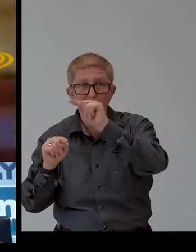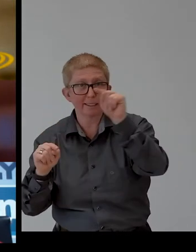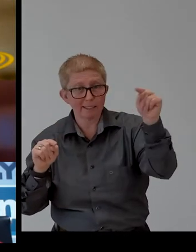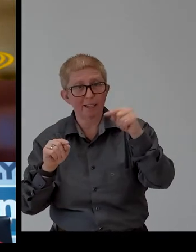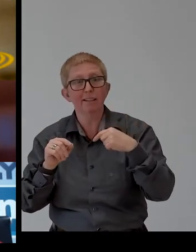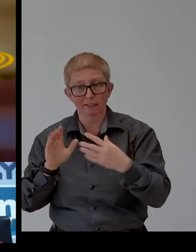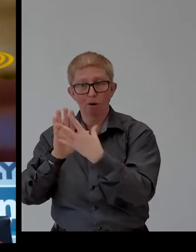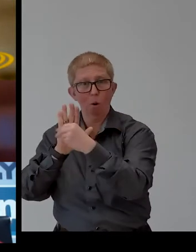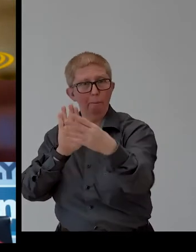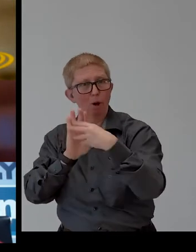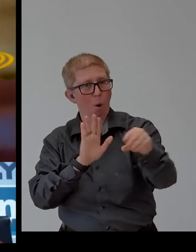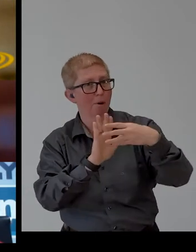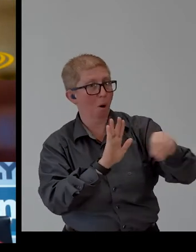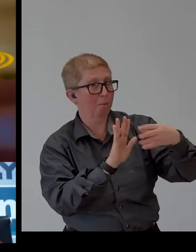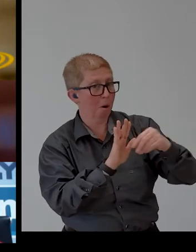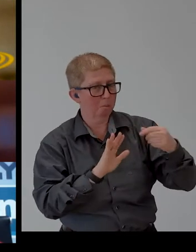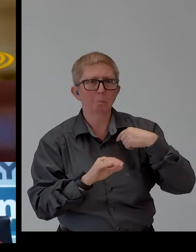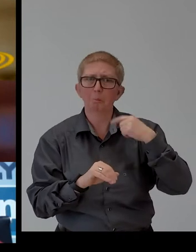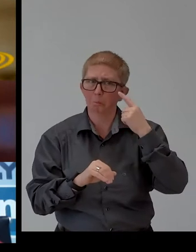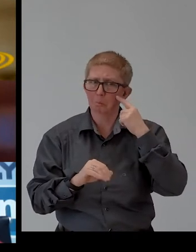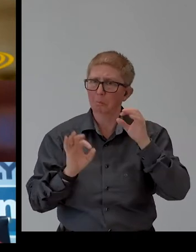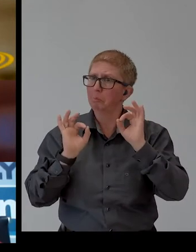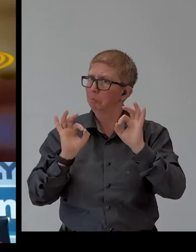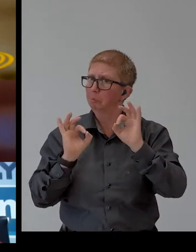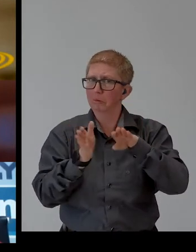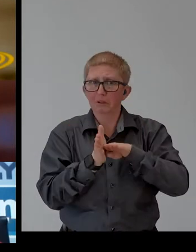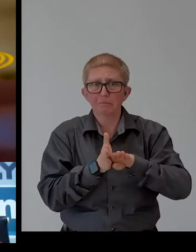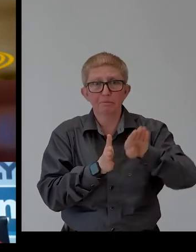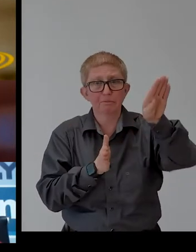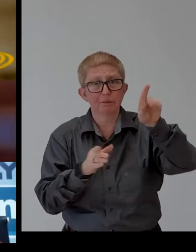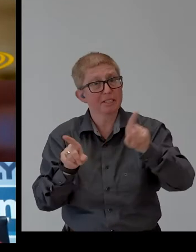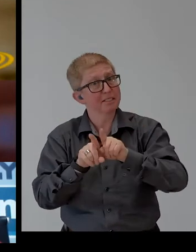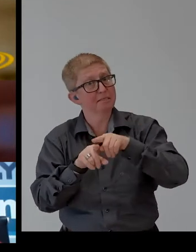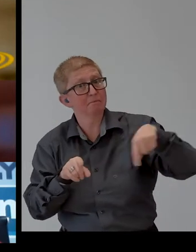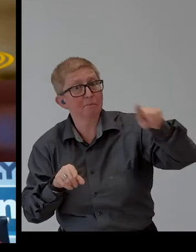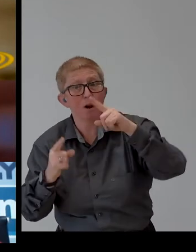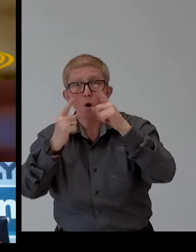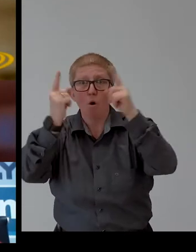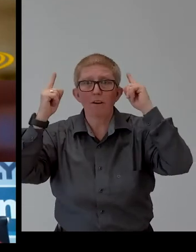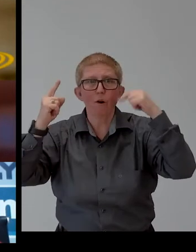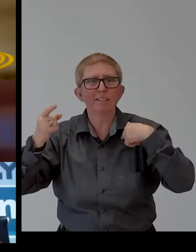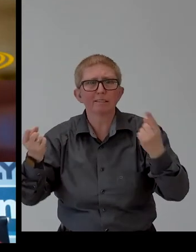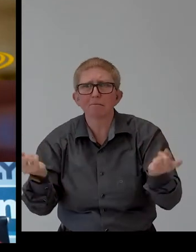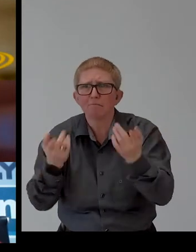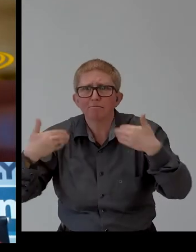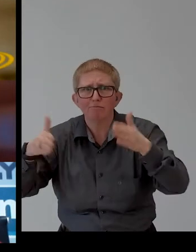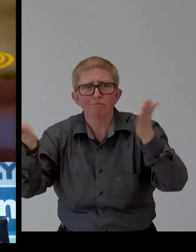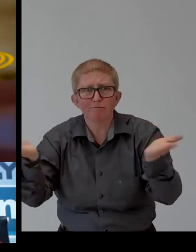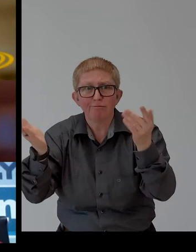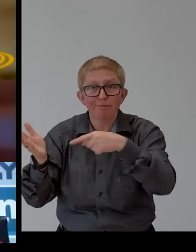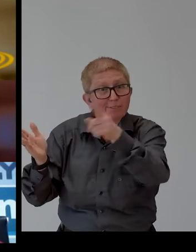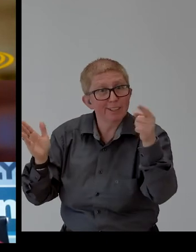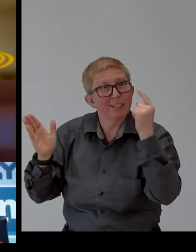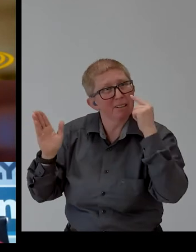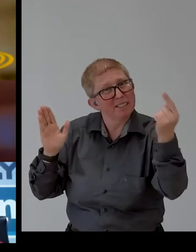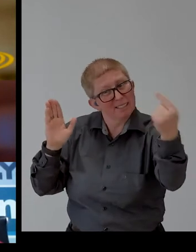inclusion of people with disability and universities that are willing to promote the internships. Please feel free to reach out to us. We'd love to